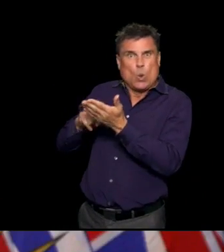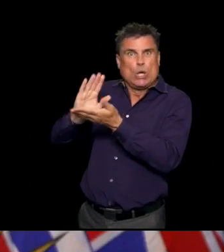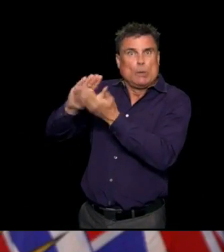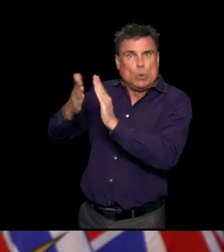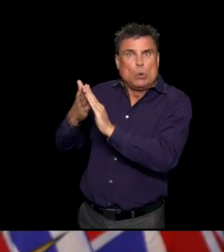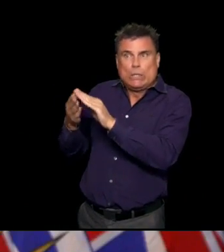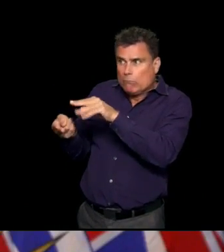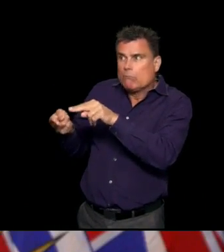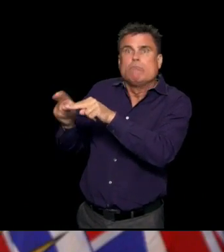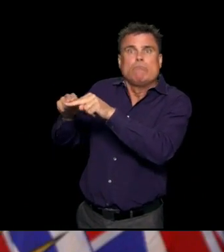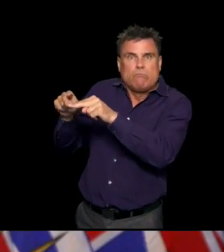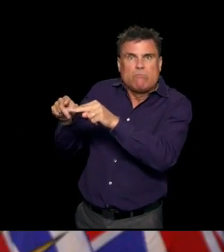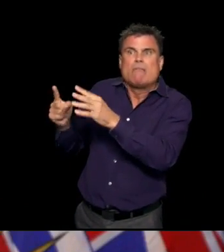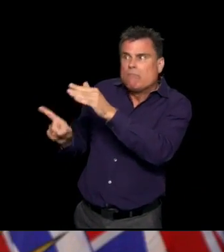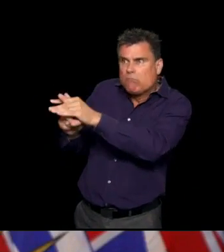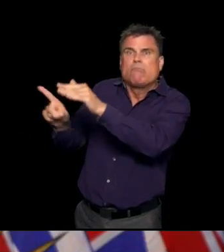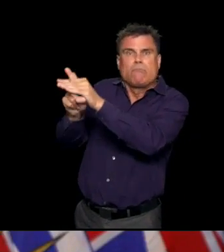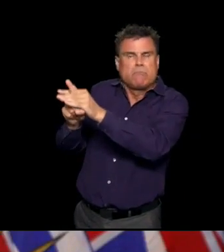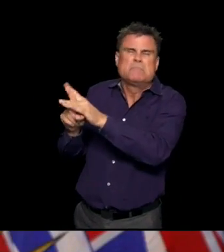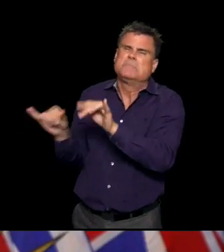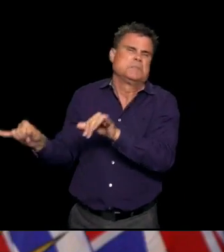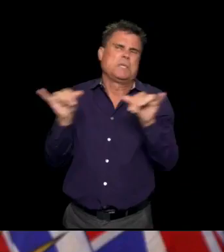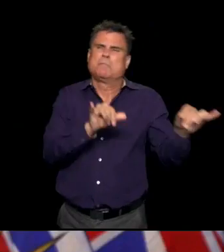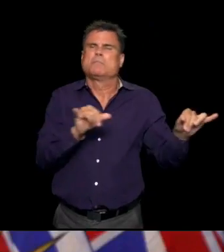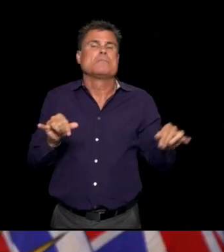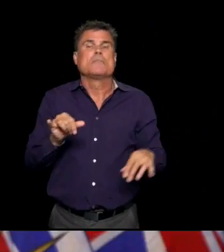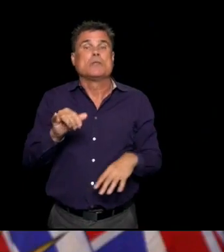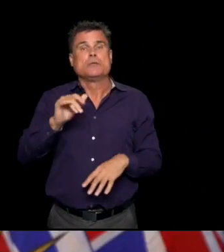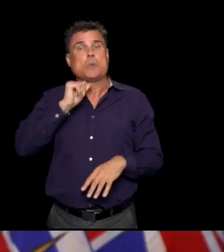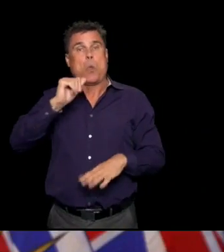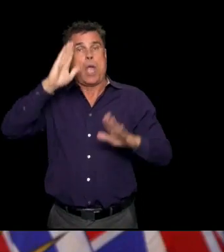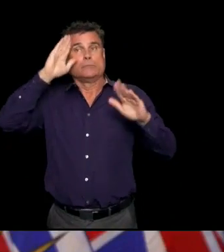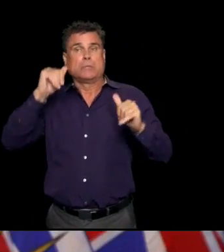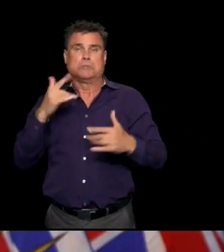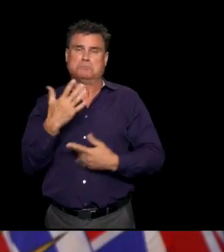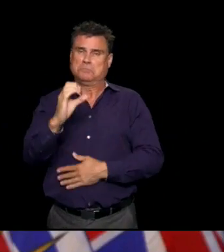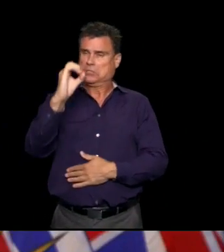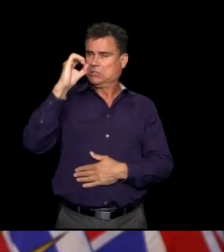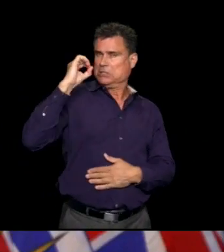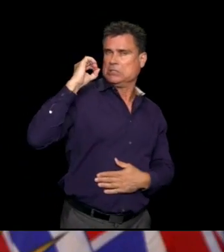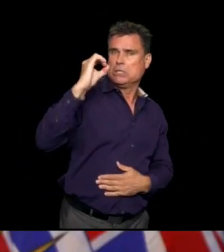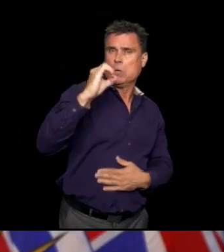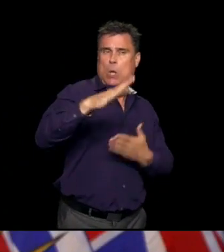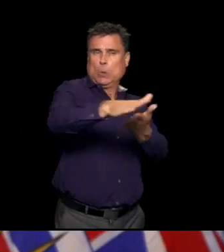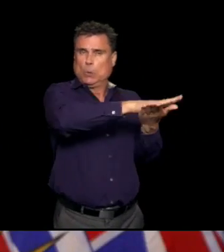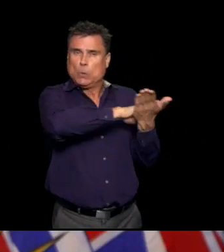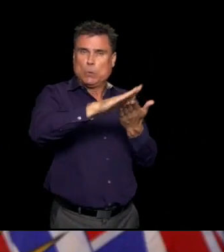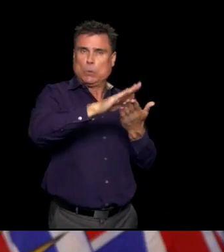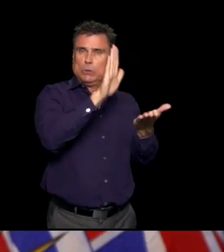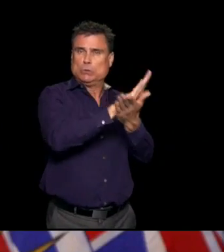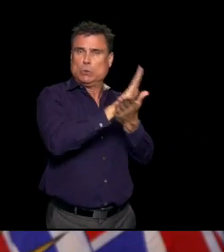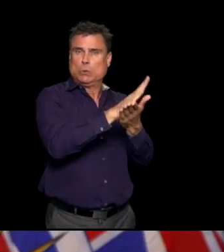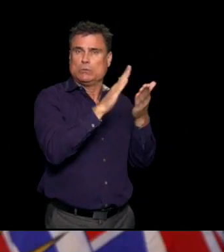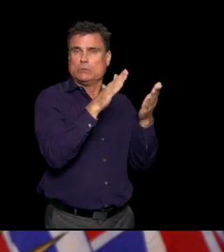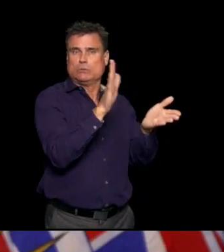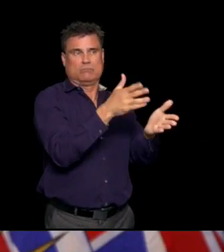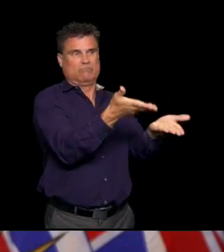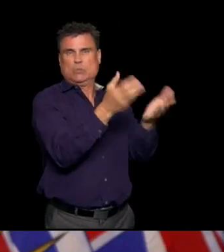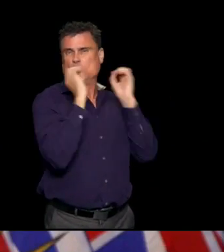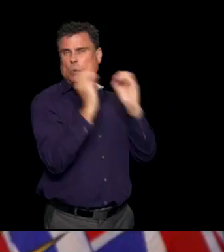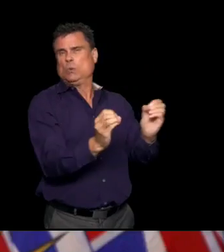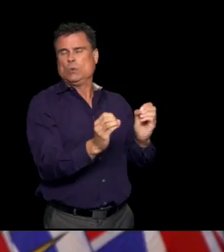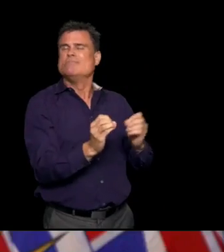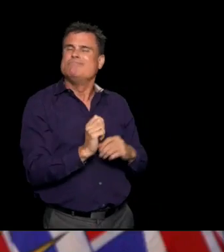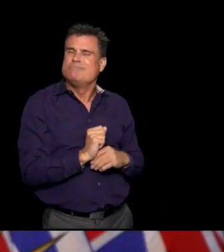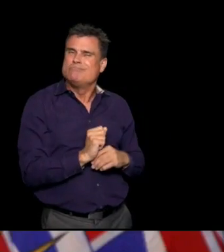can to minimise that and that we're managing them quickly and efficiently. And we've shown that we can do that. Because this